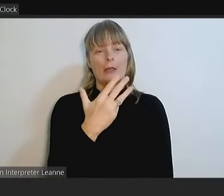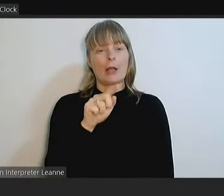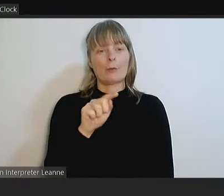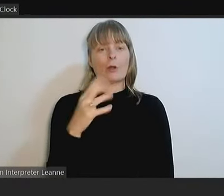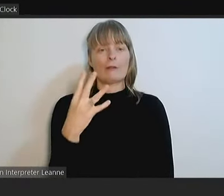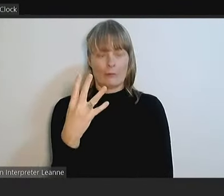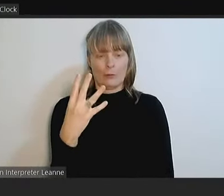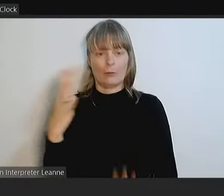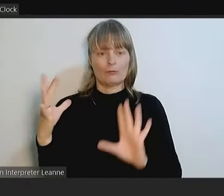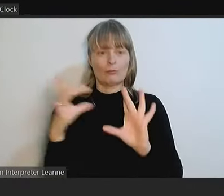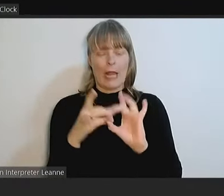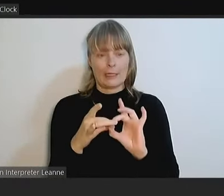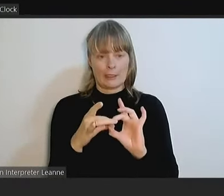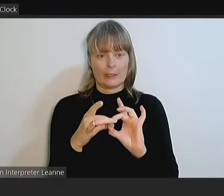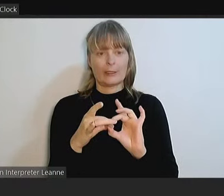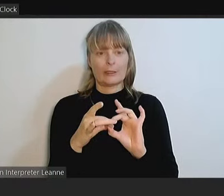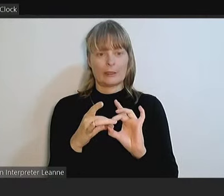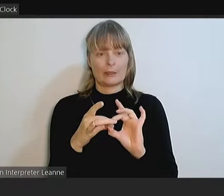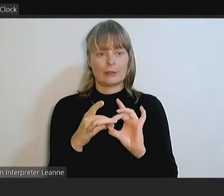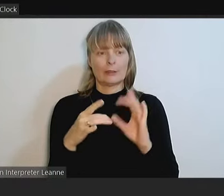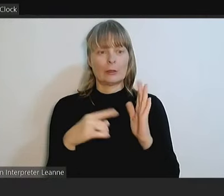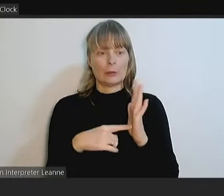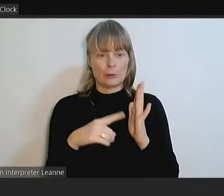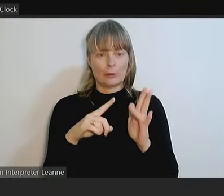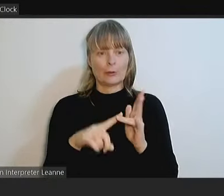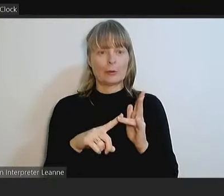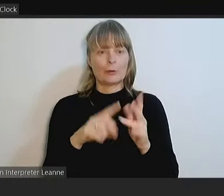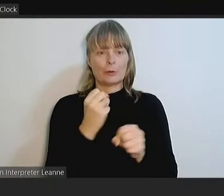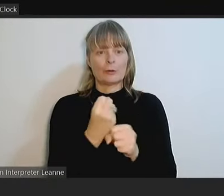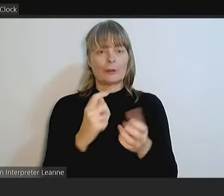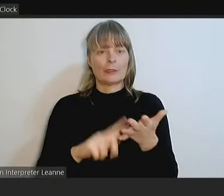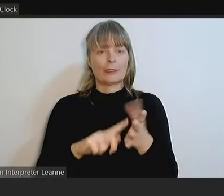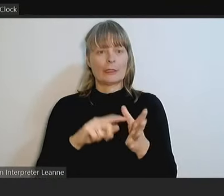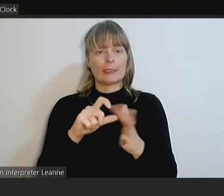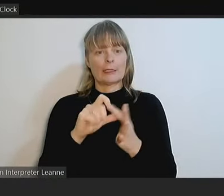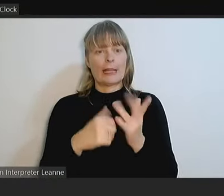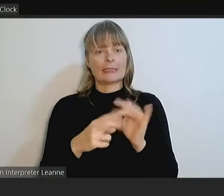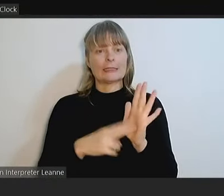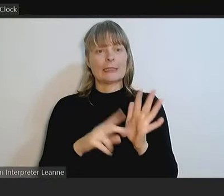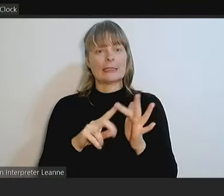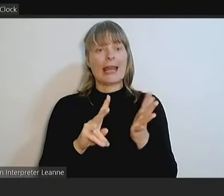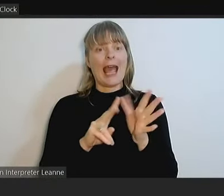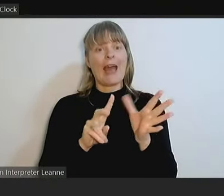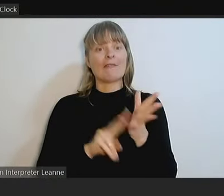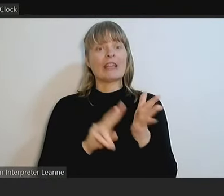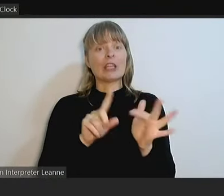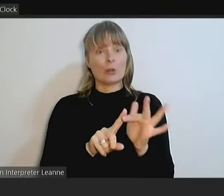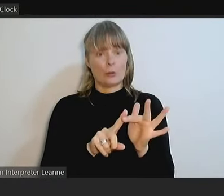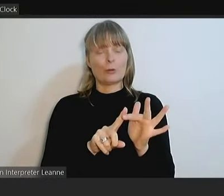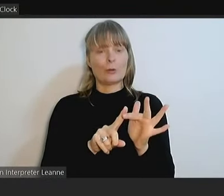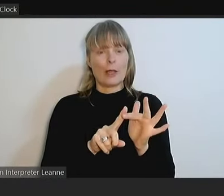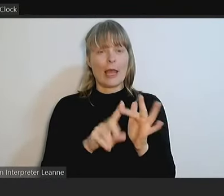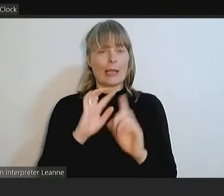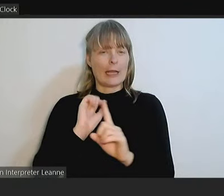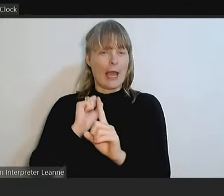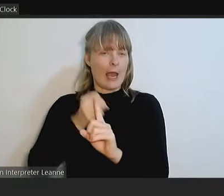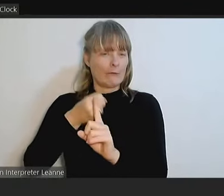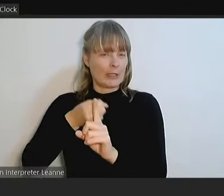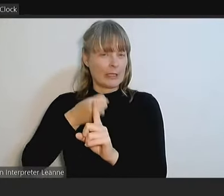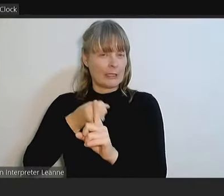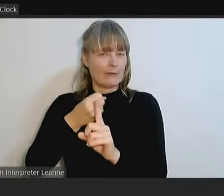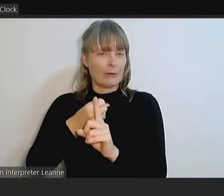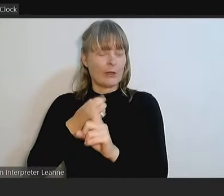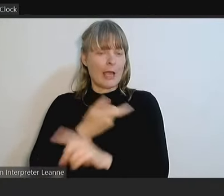which is in relation to Gladstone Avenue and particularly advocacy to the Energy Safe